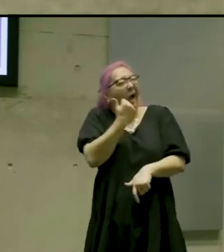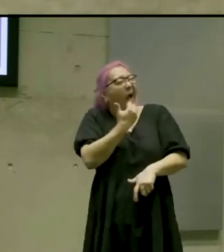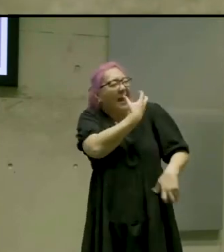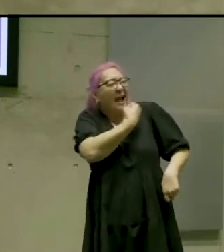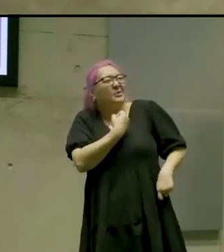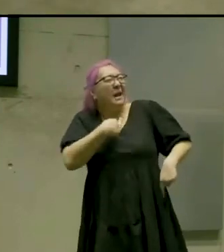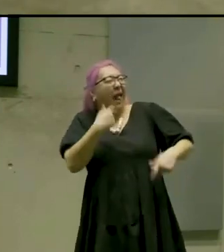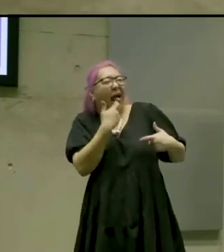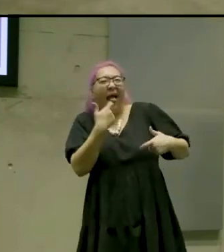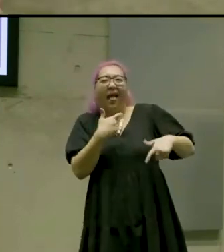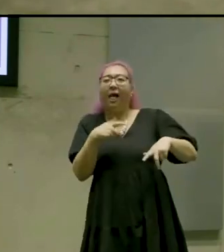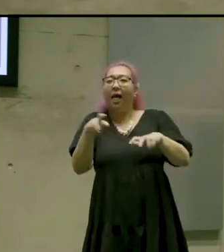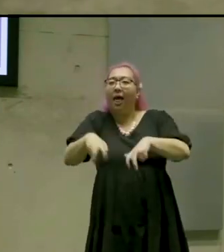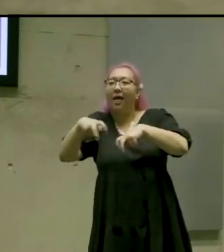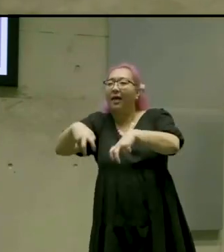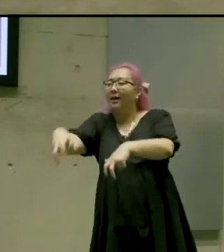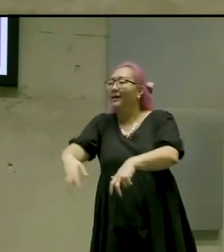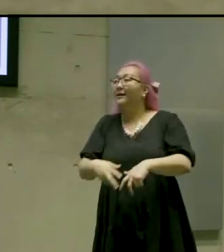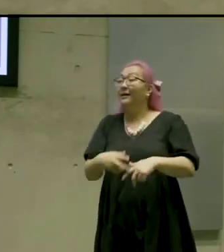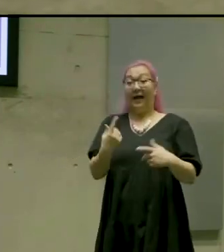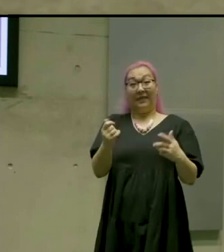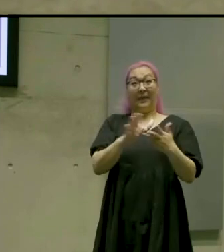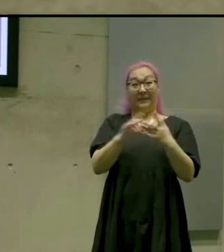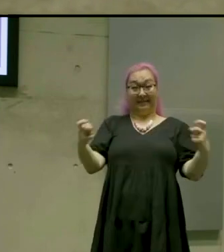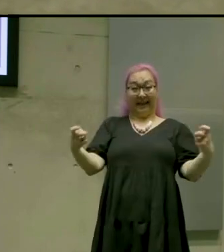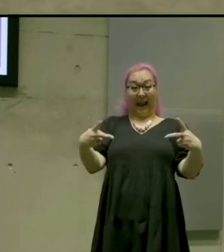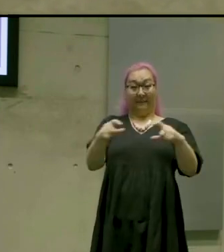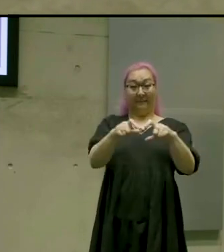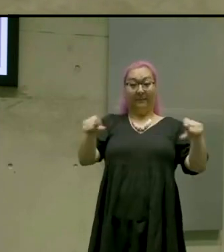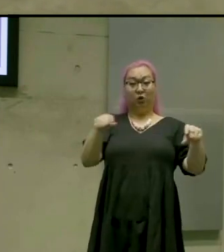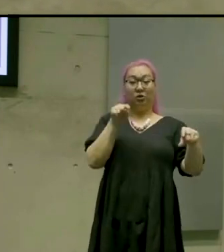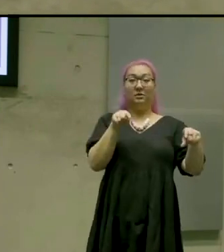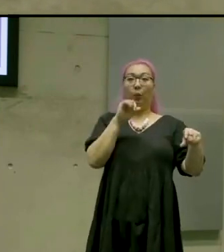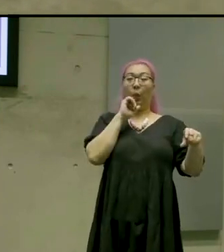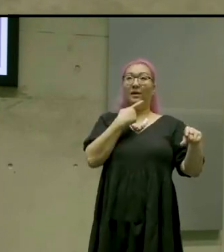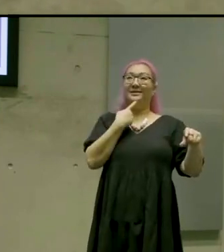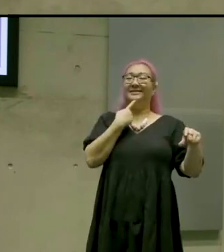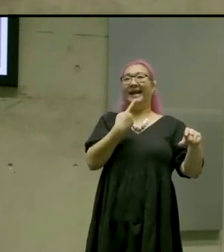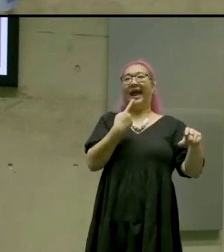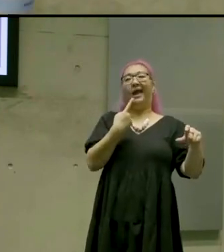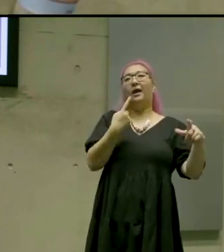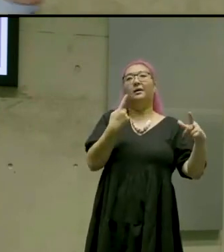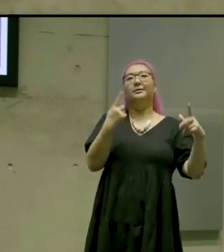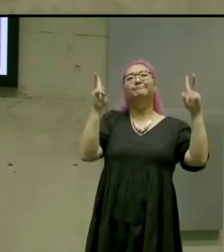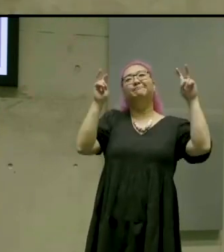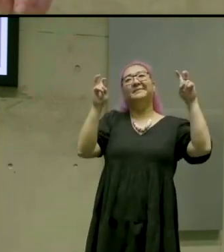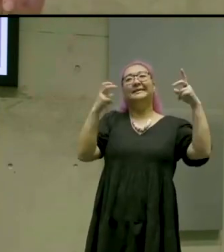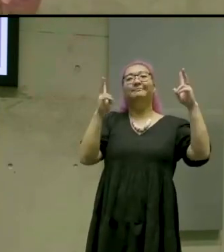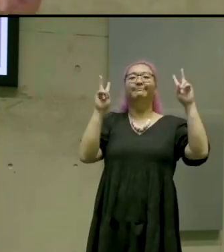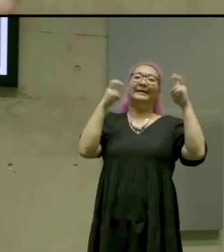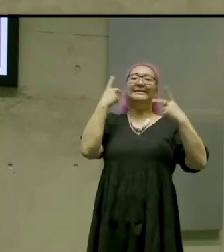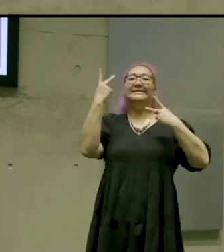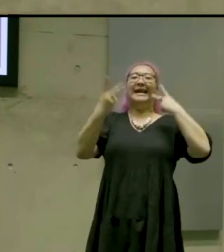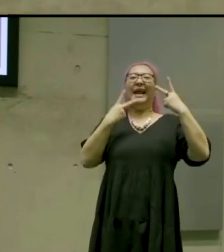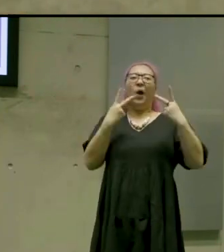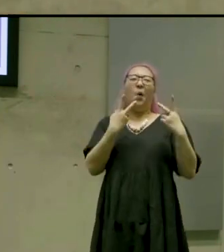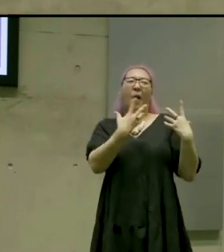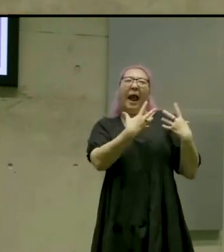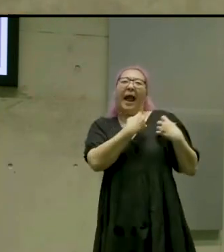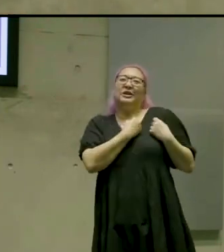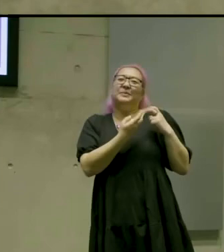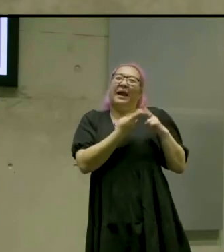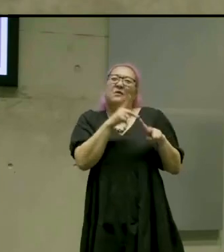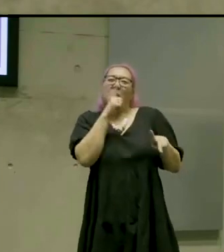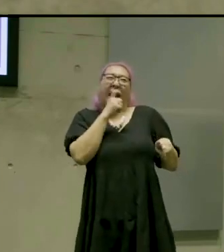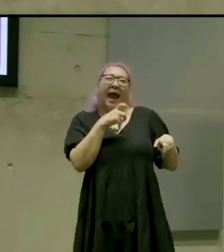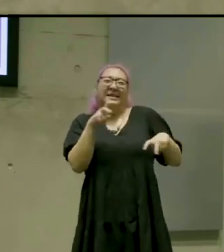caption just saying um singing catch me if you can melody so and